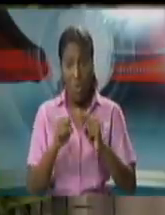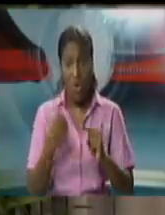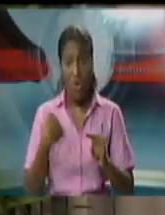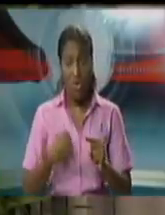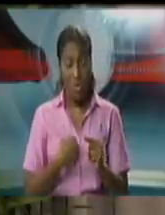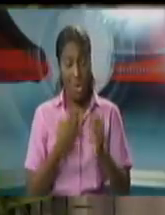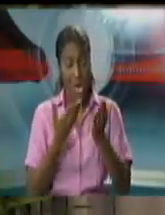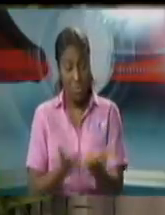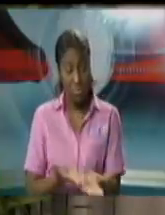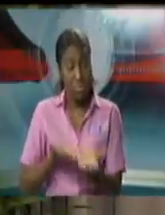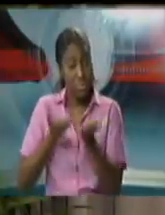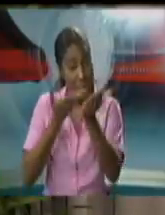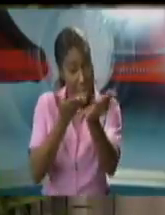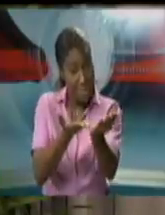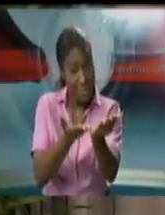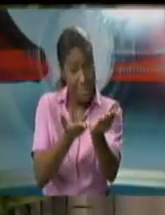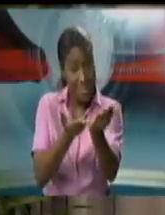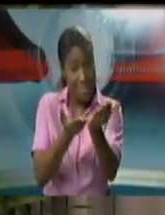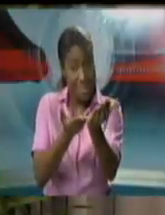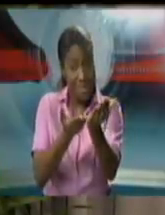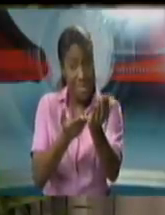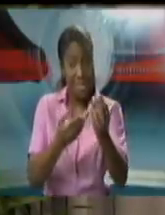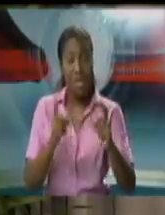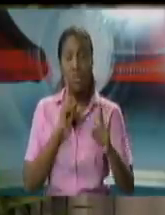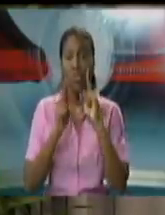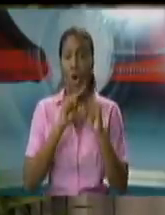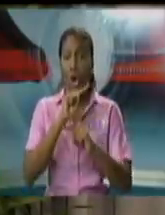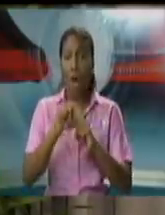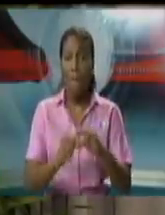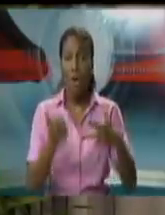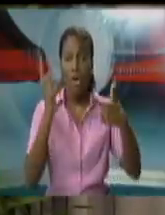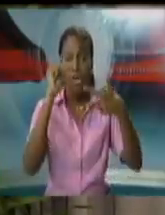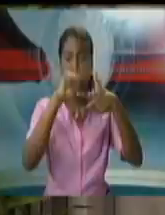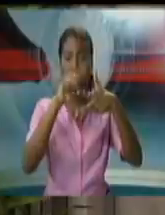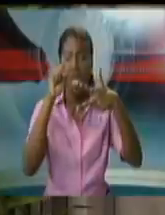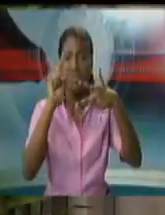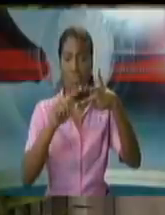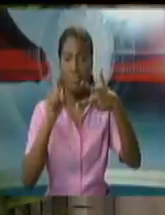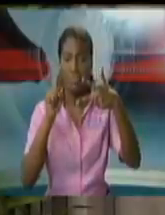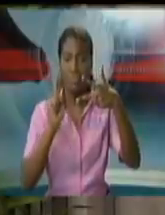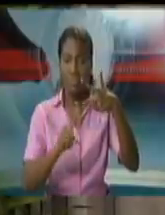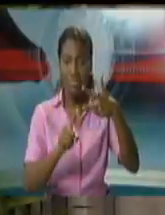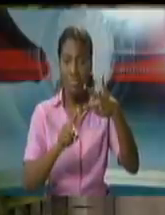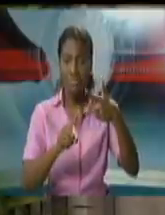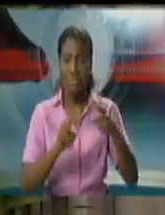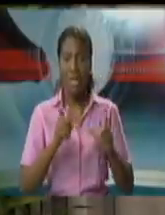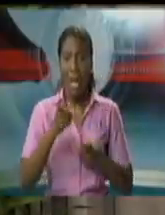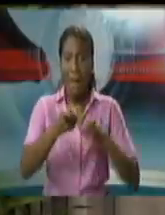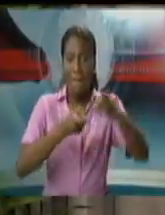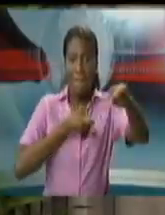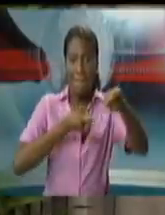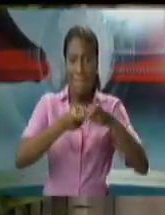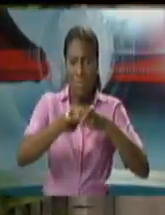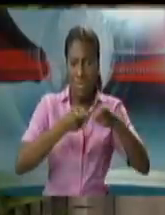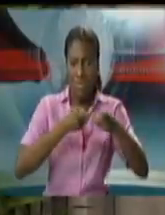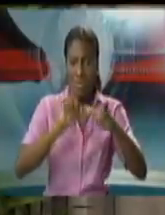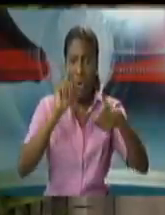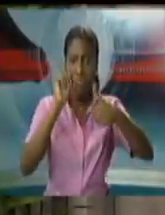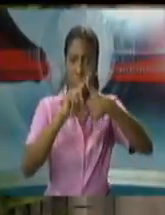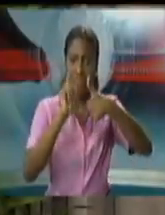to the front, we're invoking three areas of management. Number one, it's the entirely